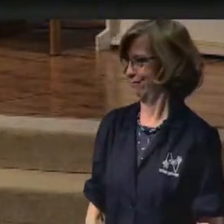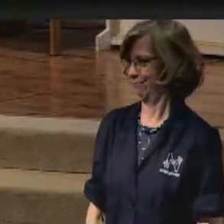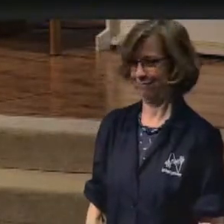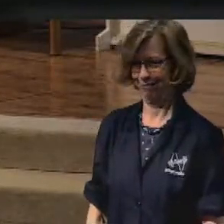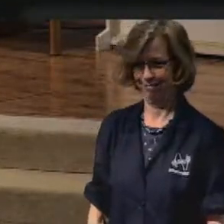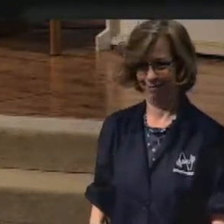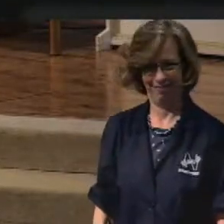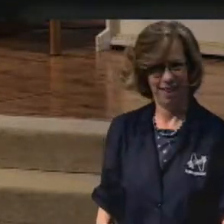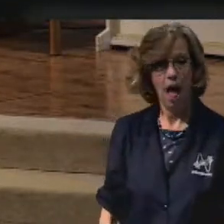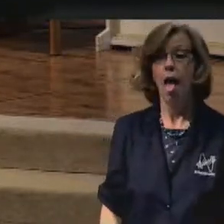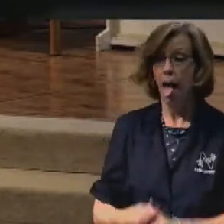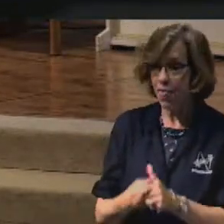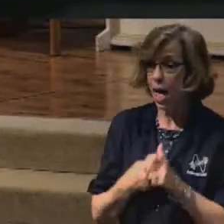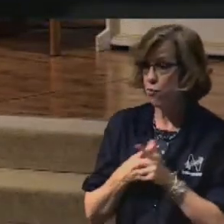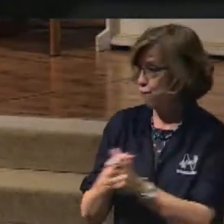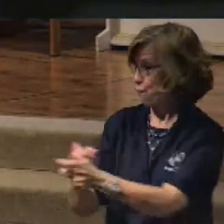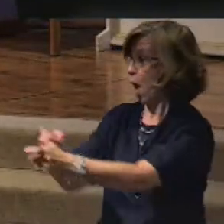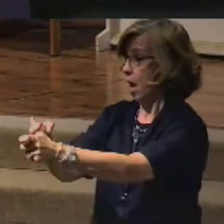And we'd have to run.